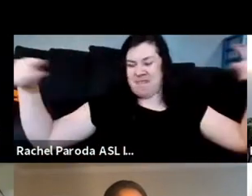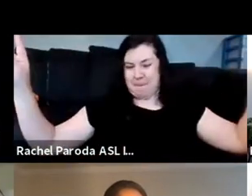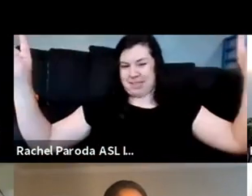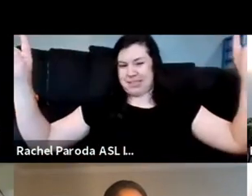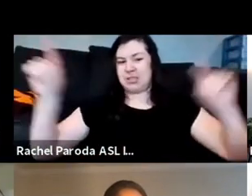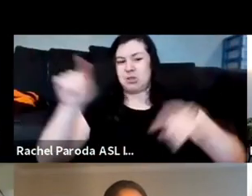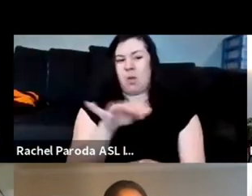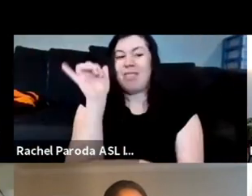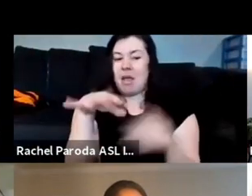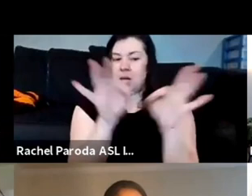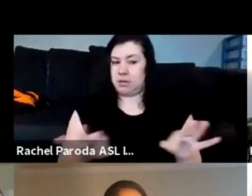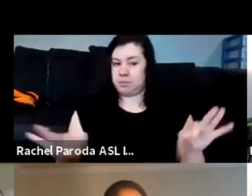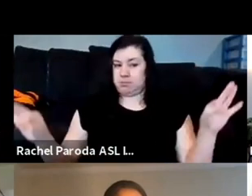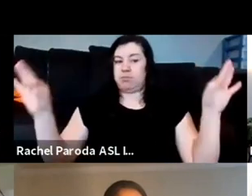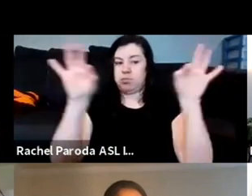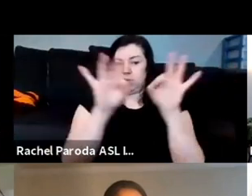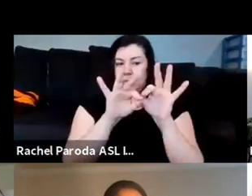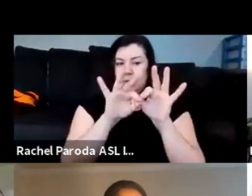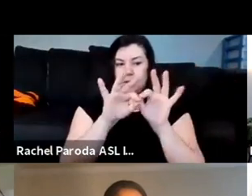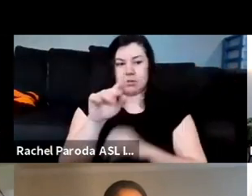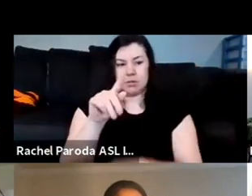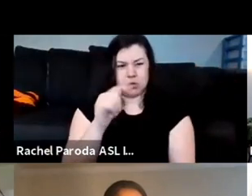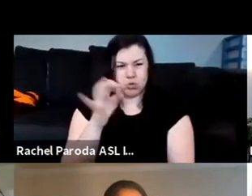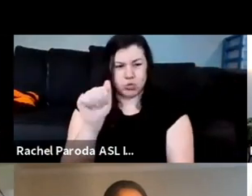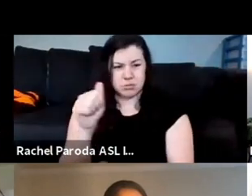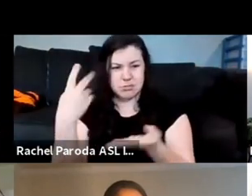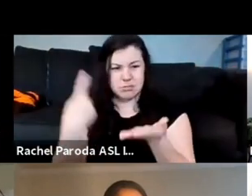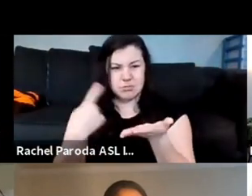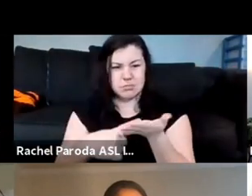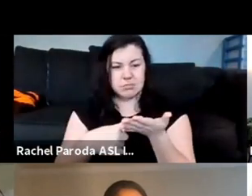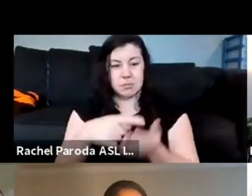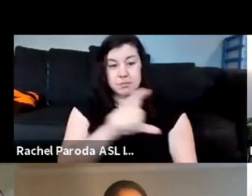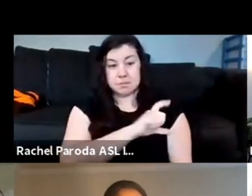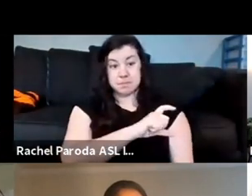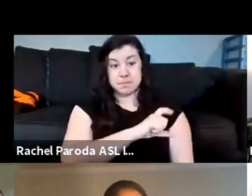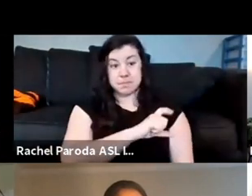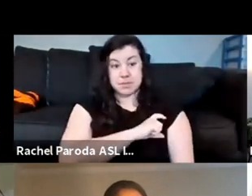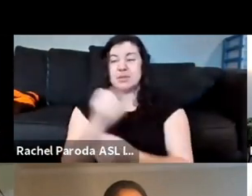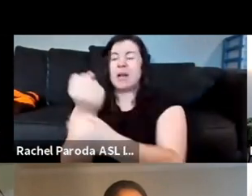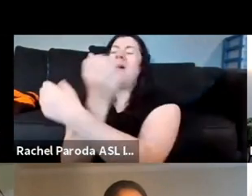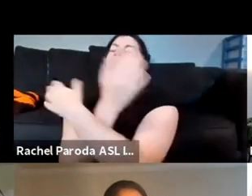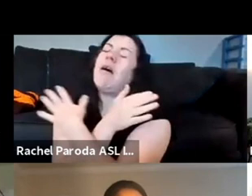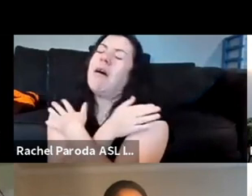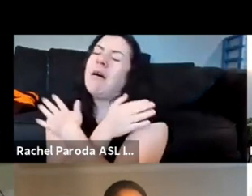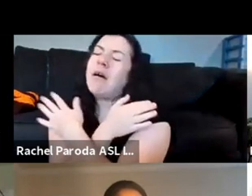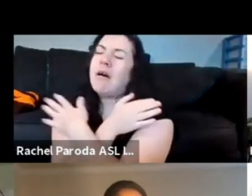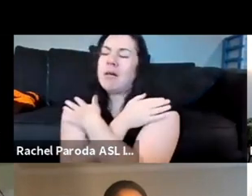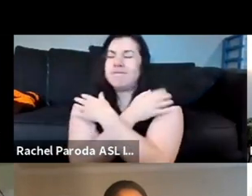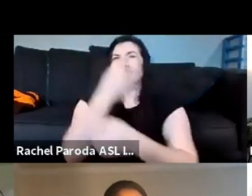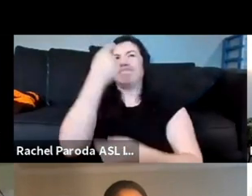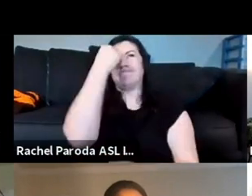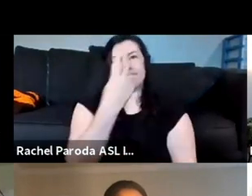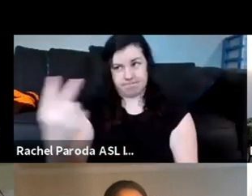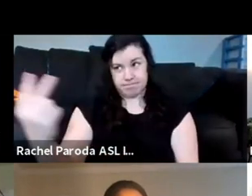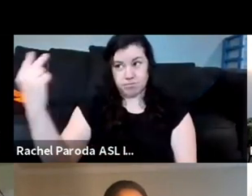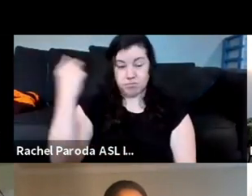and what theresa was saying about the hugging of a police officer that brings to mind that image for me of the heart family that was